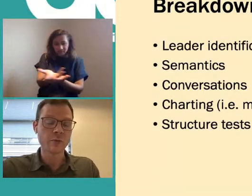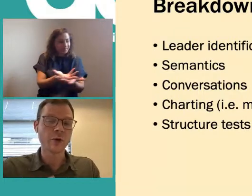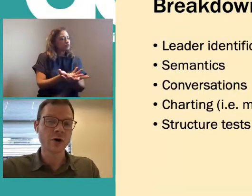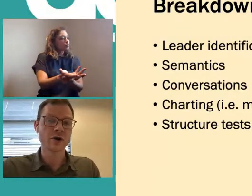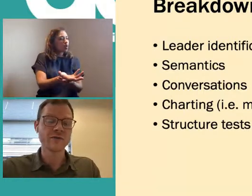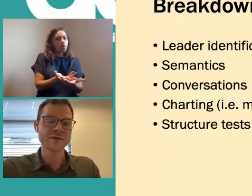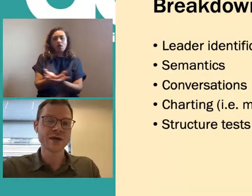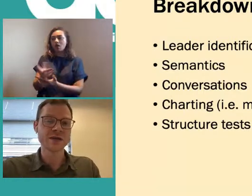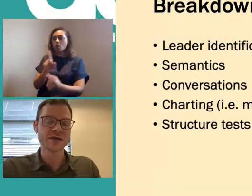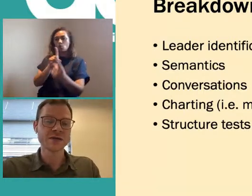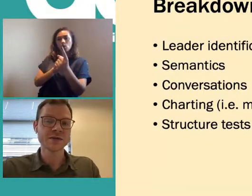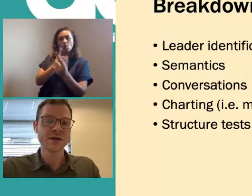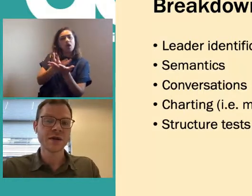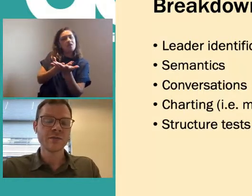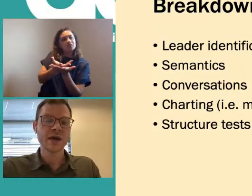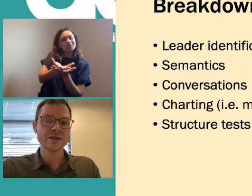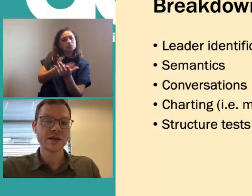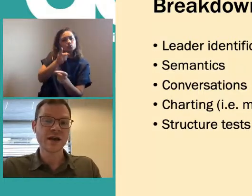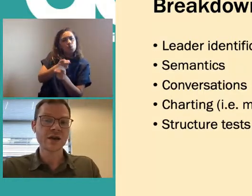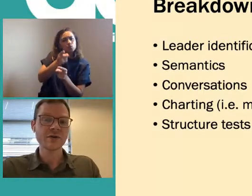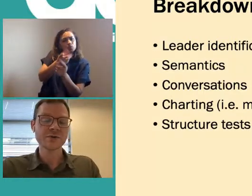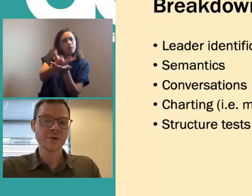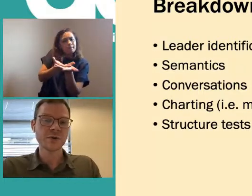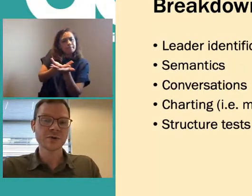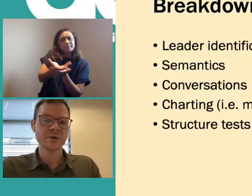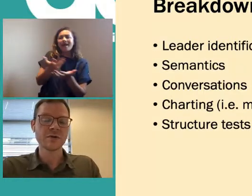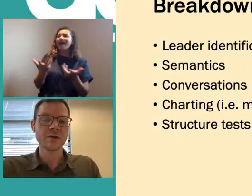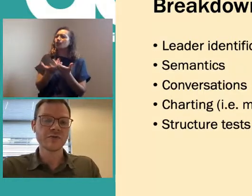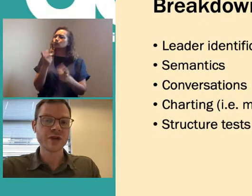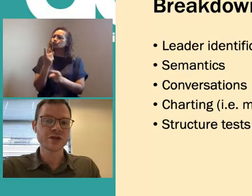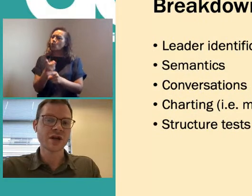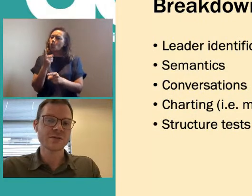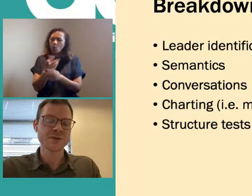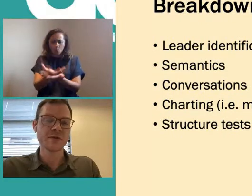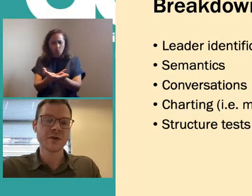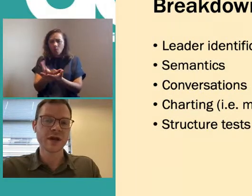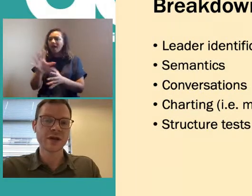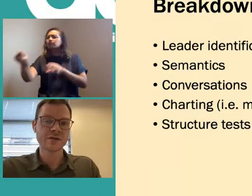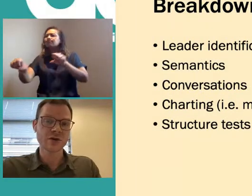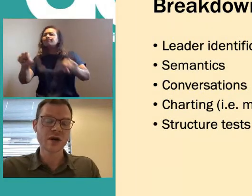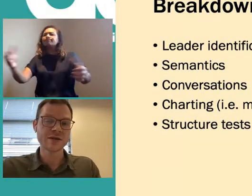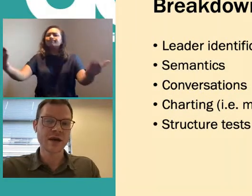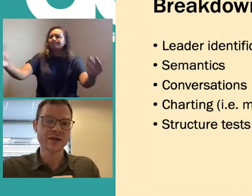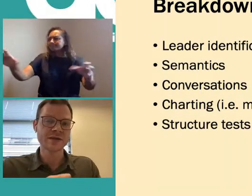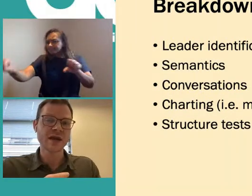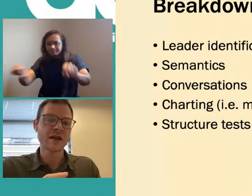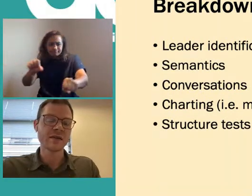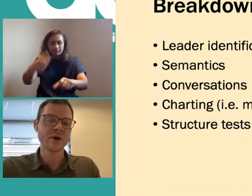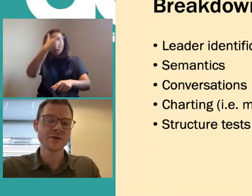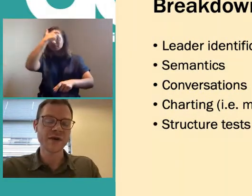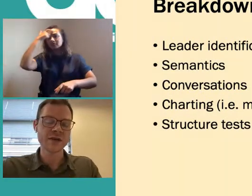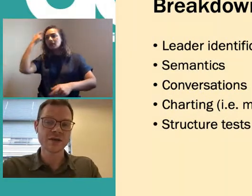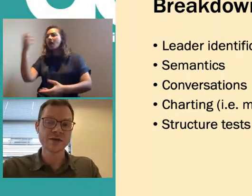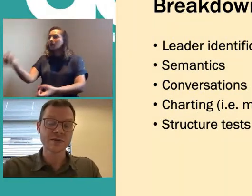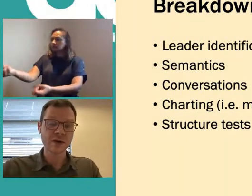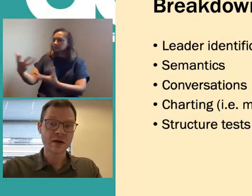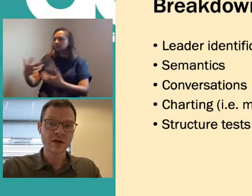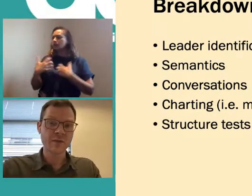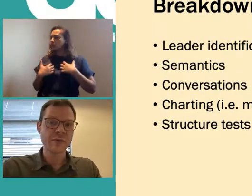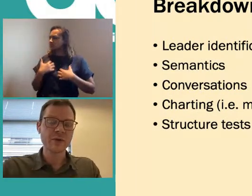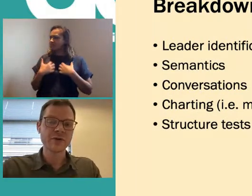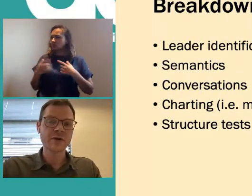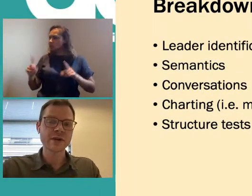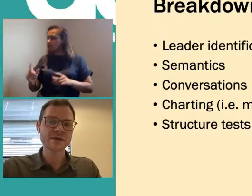on one-on-one conversations. Basically, how do you talk to and reach out to and try to understand the motivations